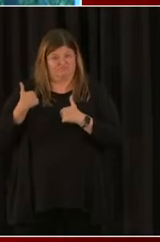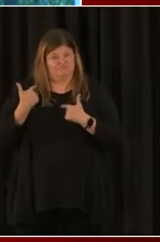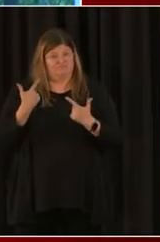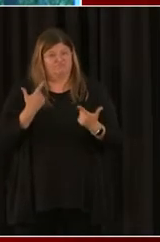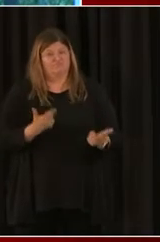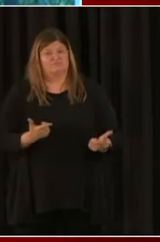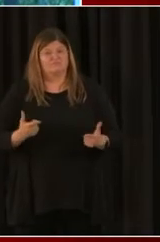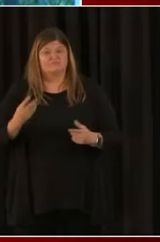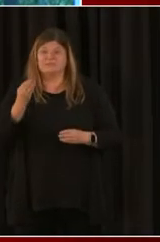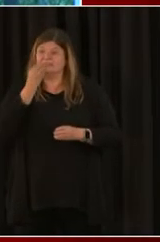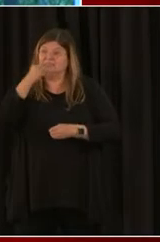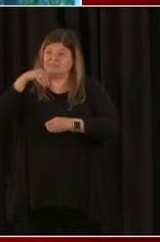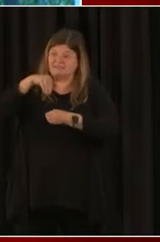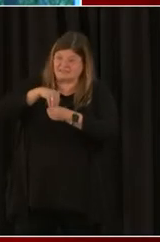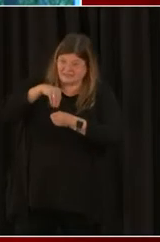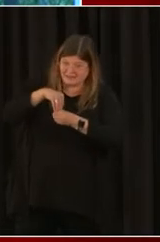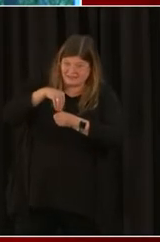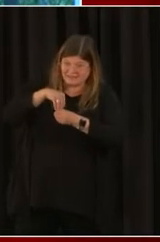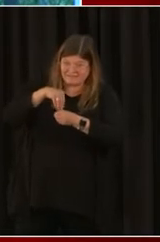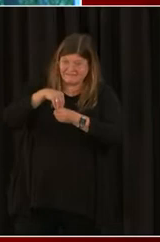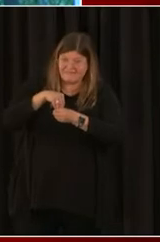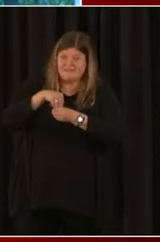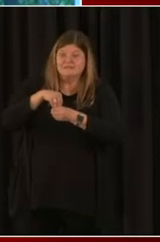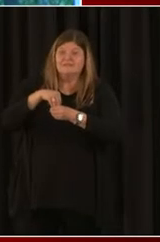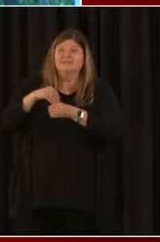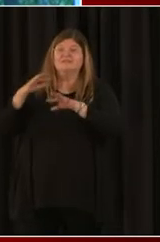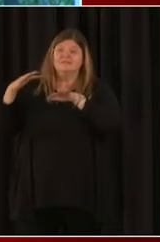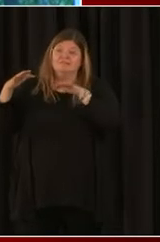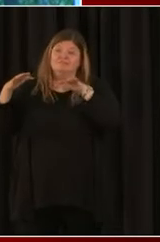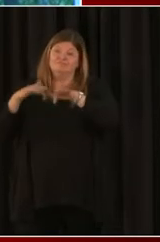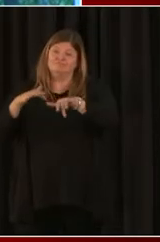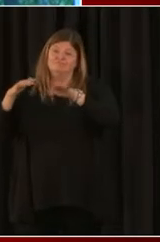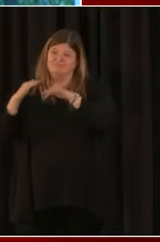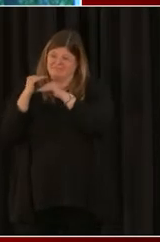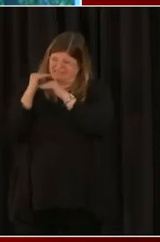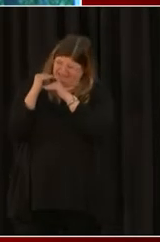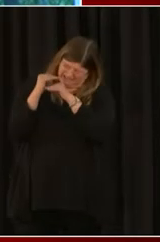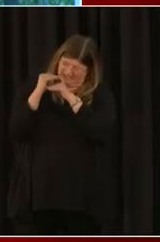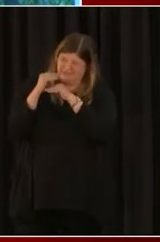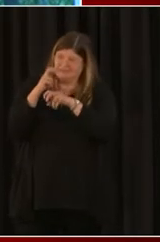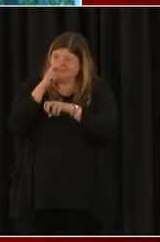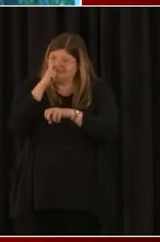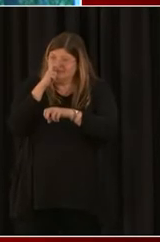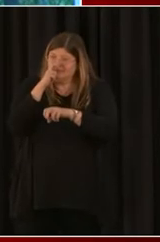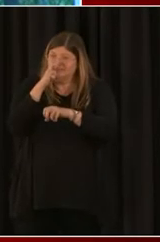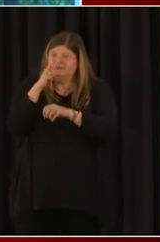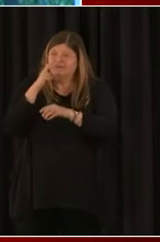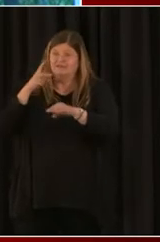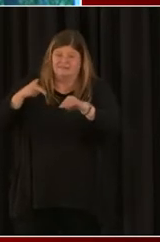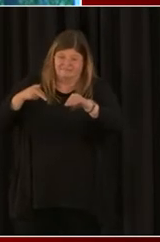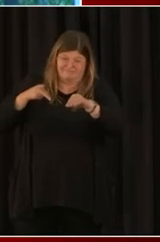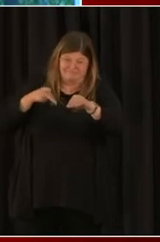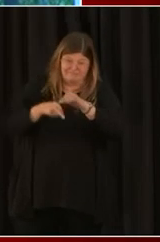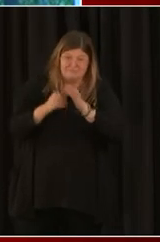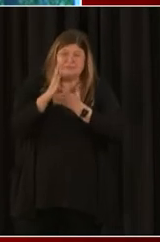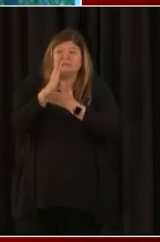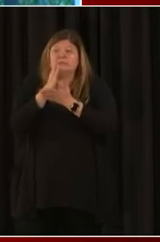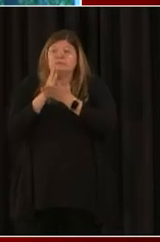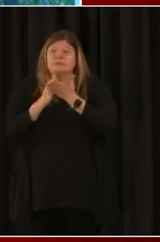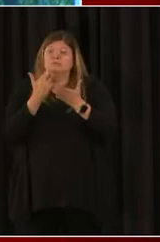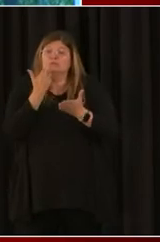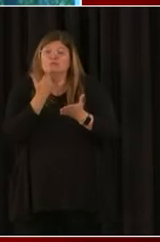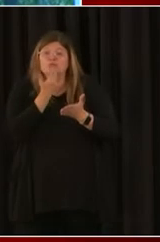dining, okay? And so, as we know, most of the restaurants make their money on eat-in dining. And then some of the restaurants, depending on